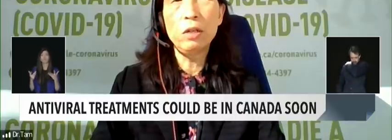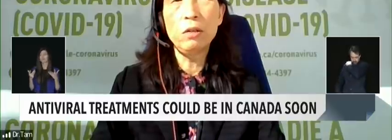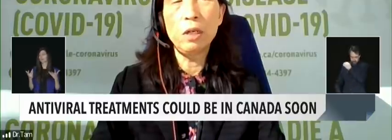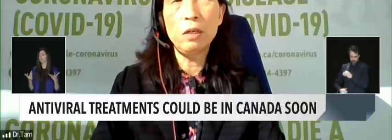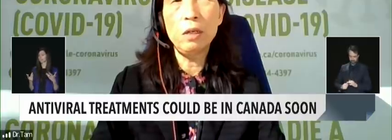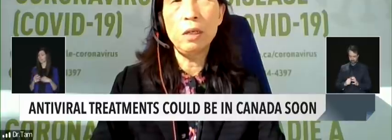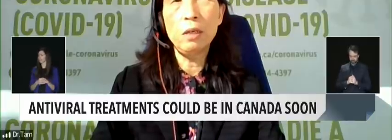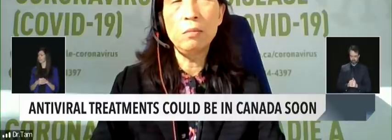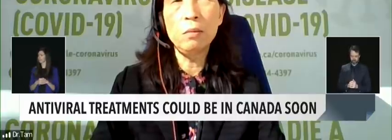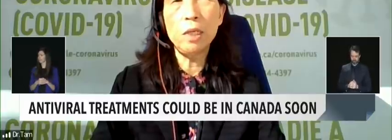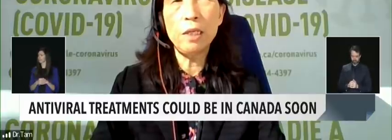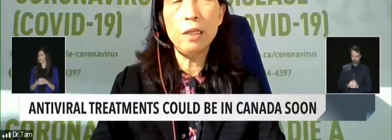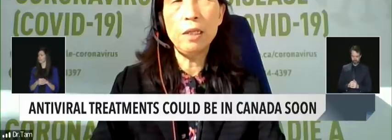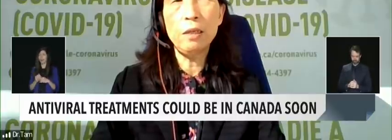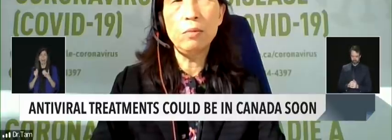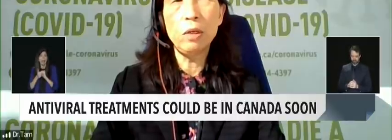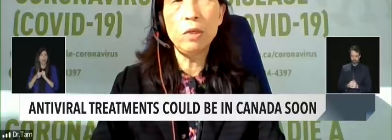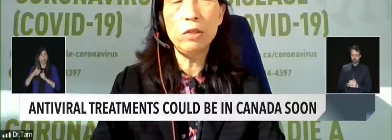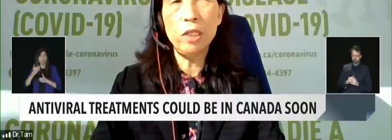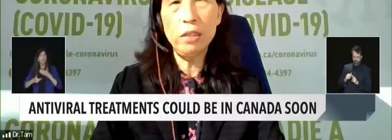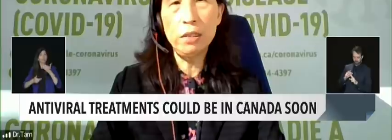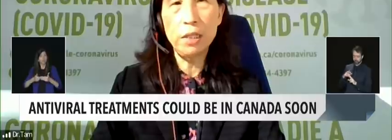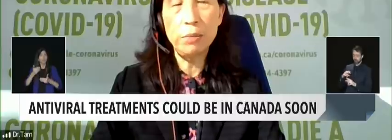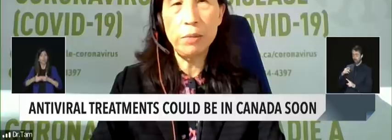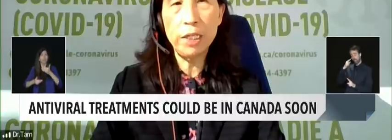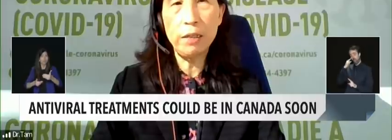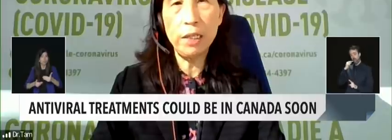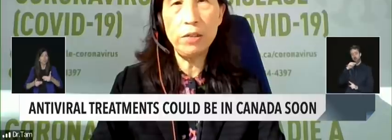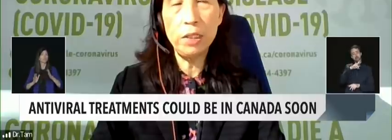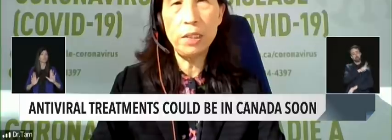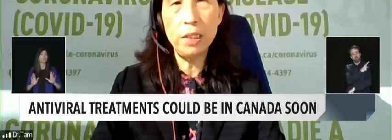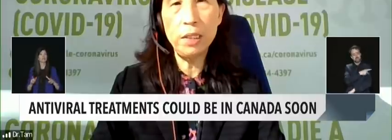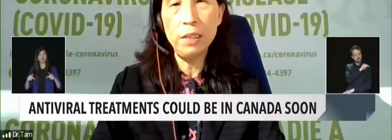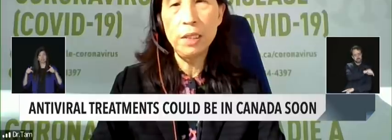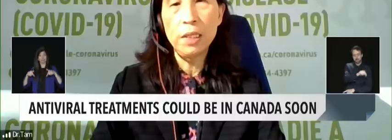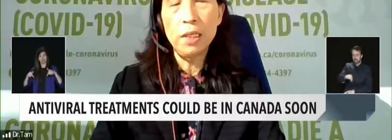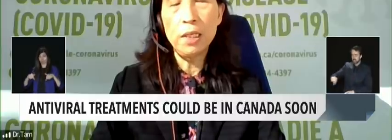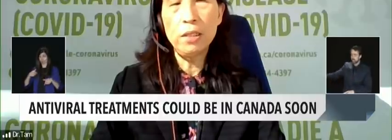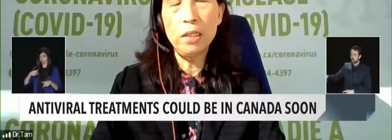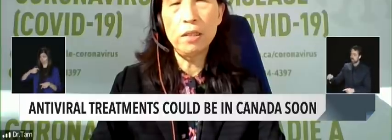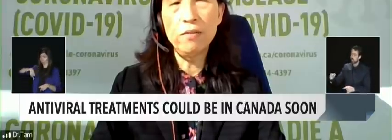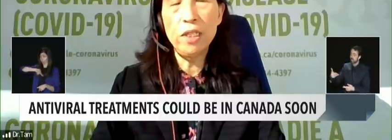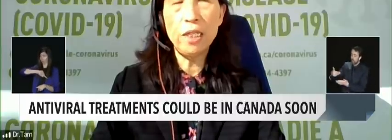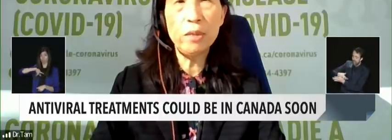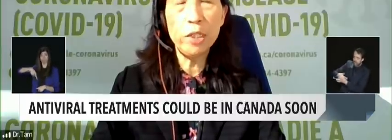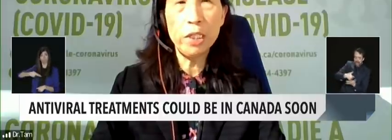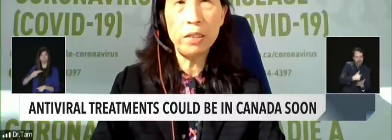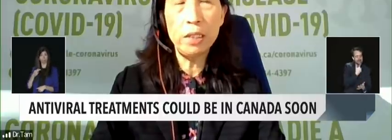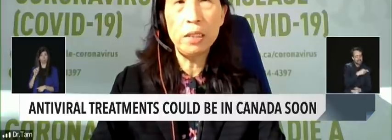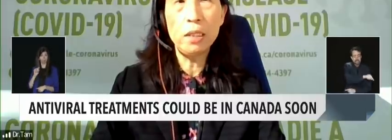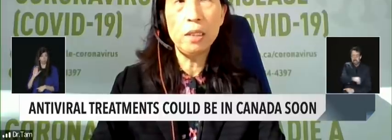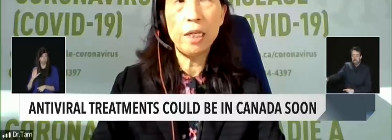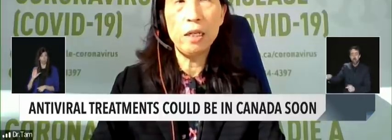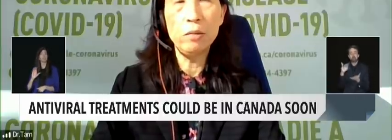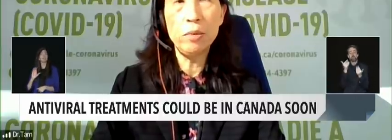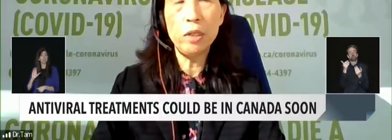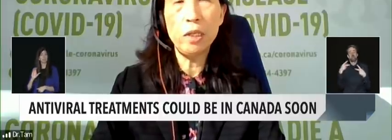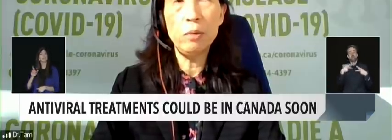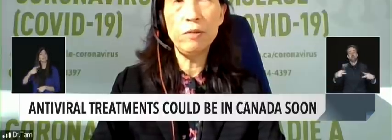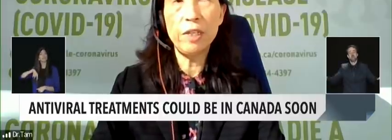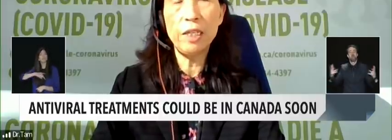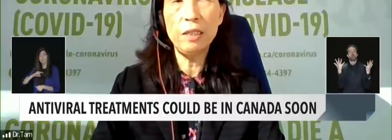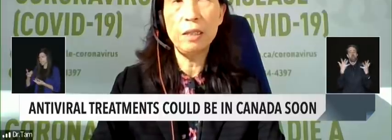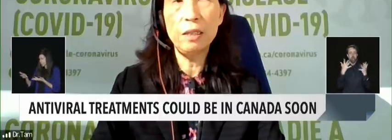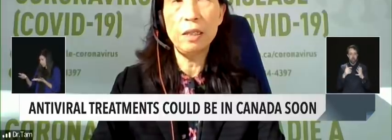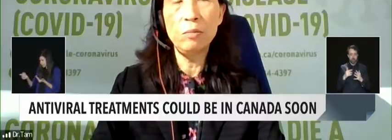So I think what we're trying to do at the Public Health Agency is to convene experts to help